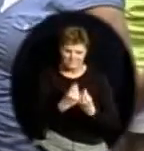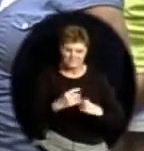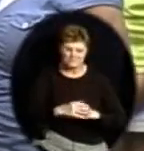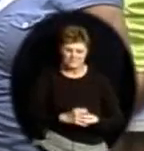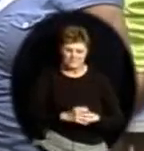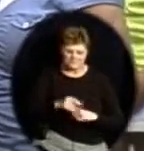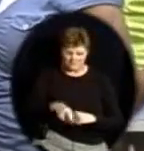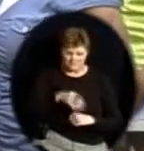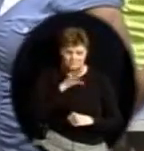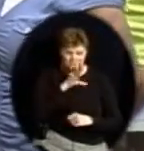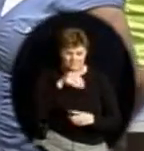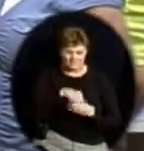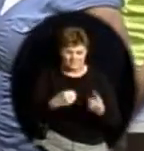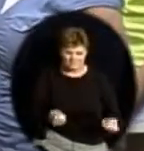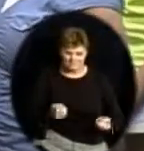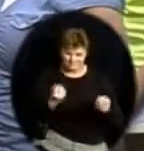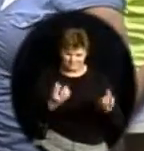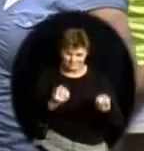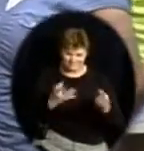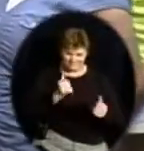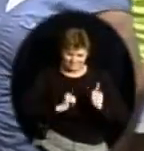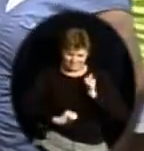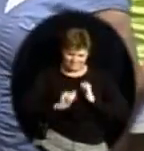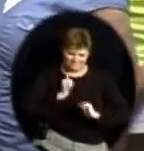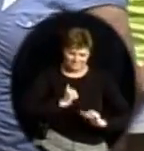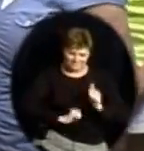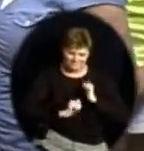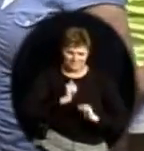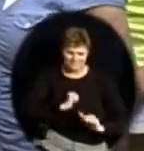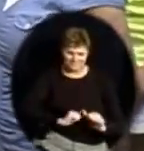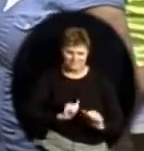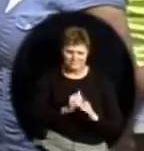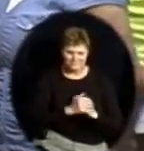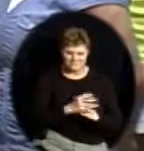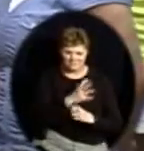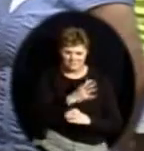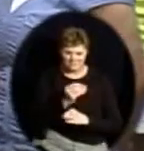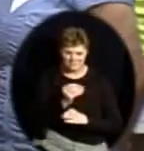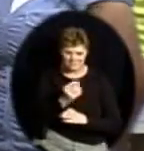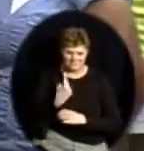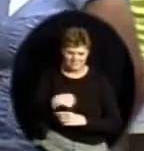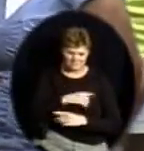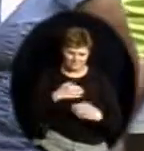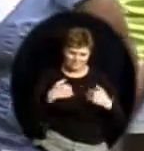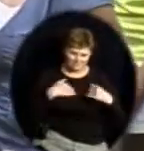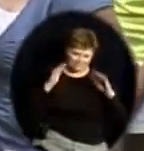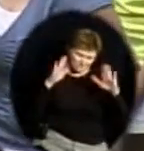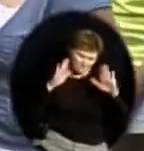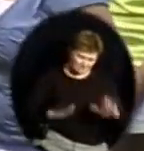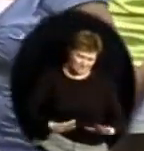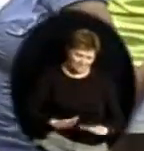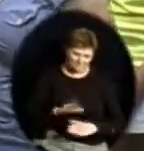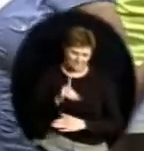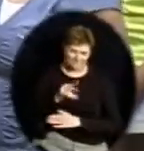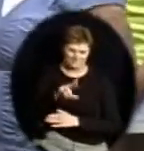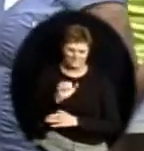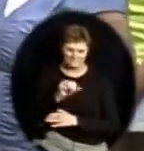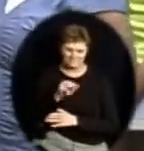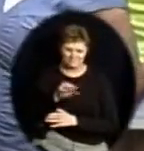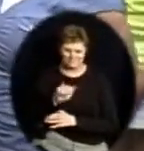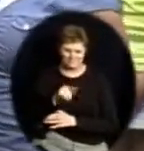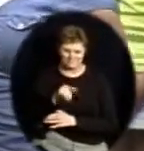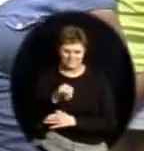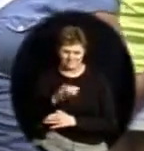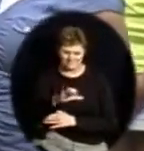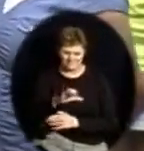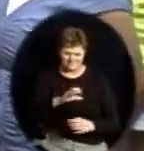Department and is also a member of the Oregon Trail Drama Club. And we've had a great dramatic conversation prior to this meeting, I can tell you. She's a